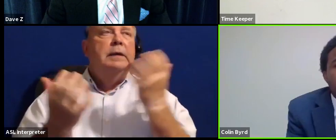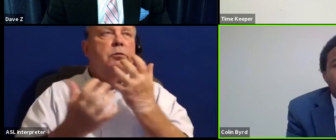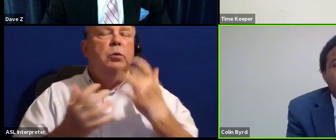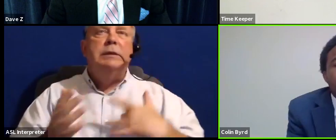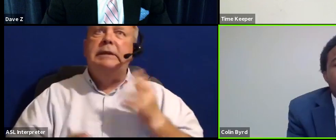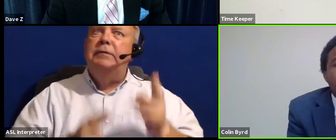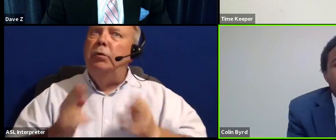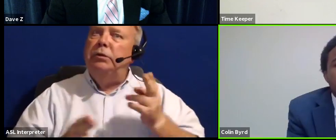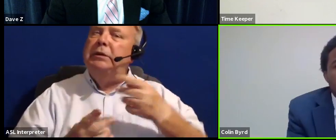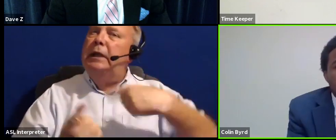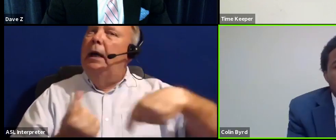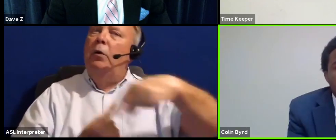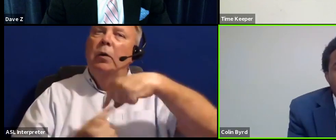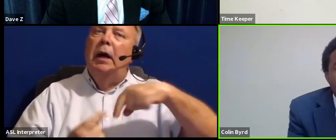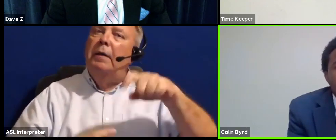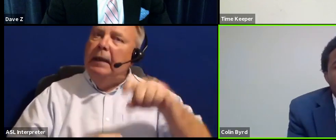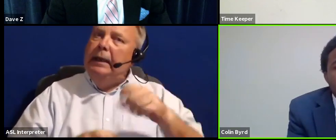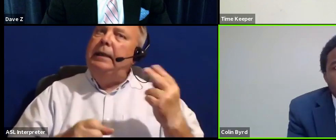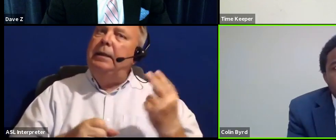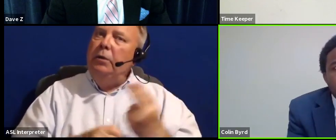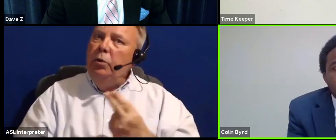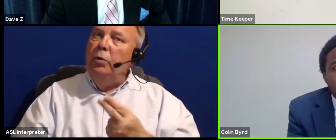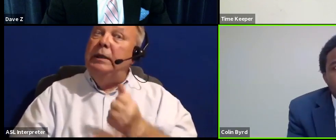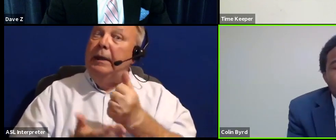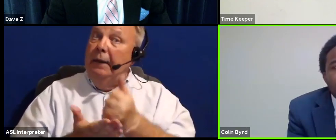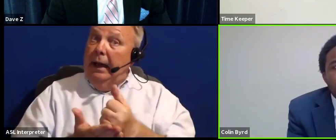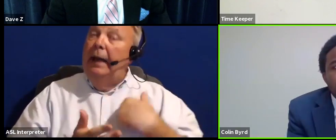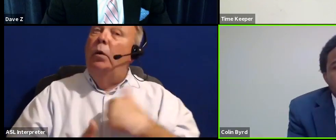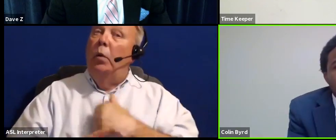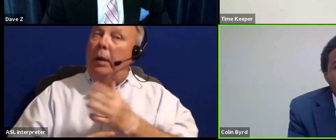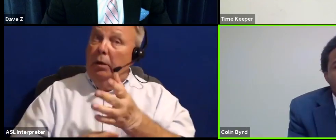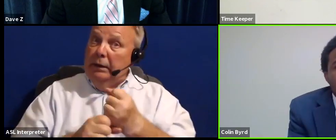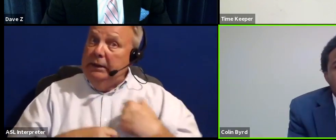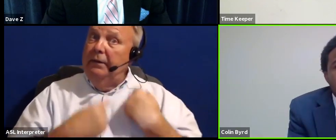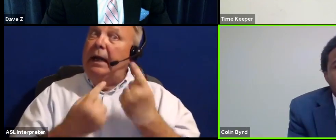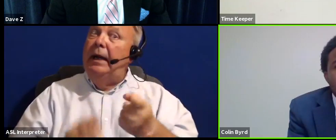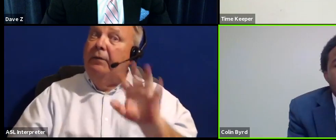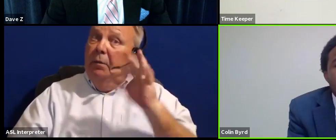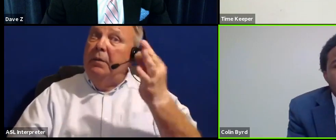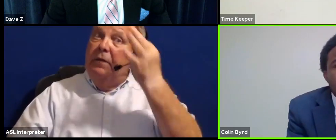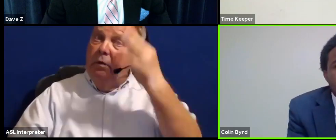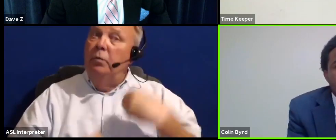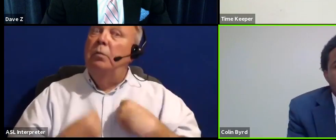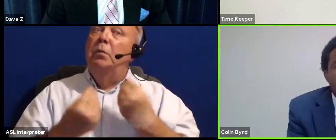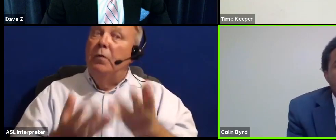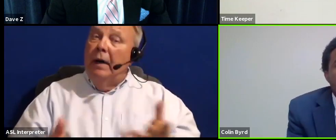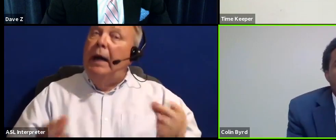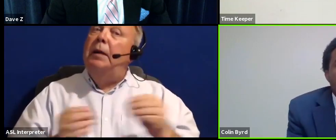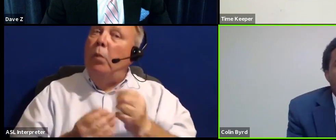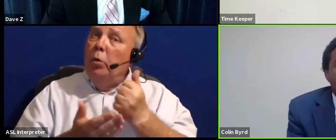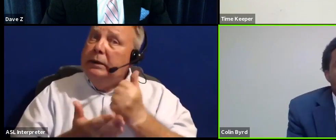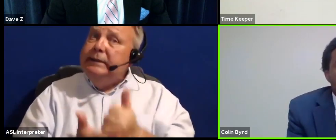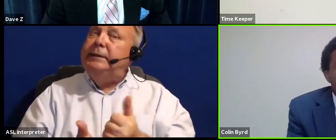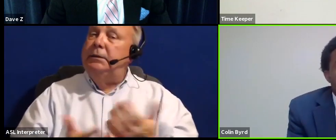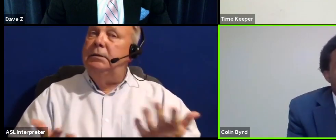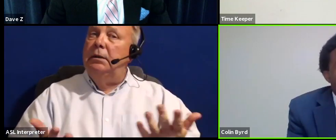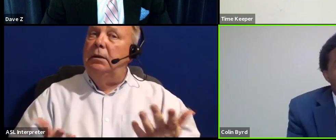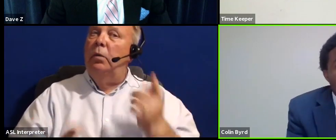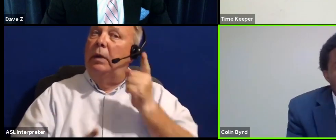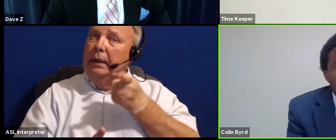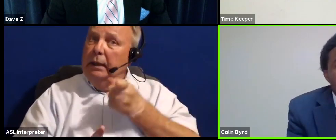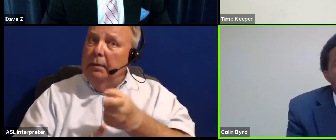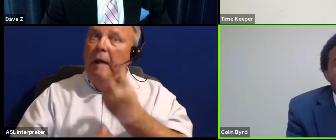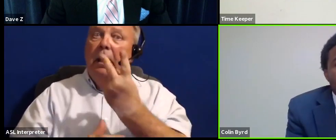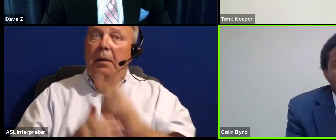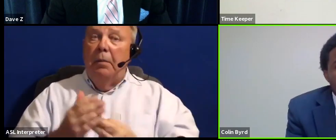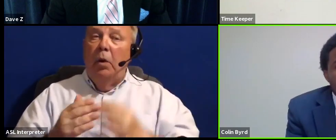urgency around the need to use the aid that we are receiving and have received from the federal government to provide more assistance when it comes to both